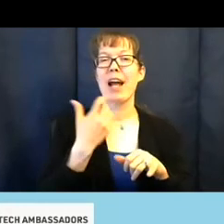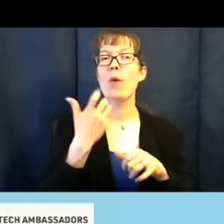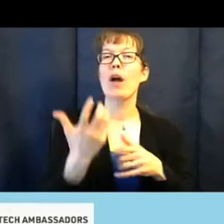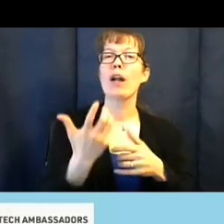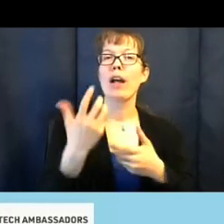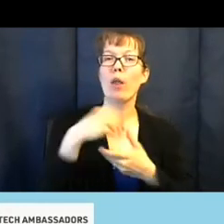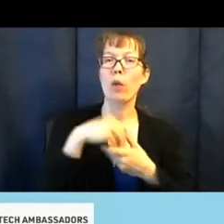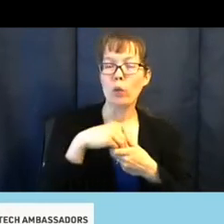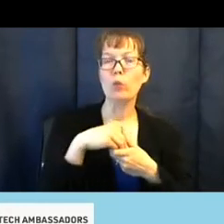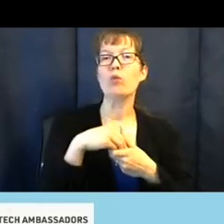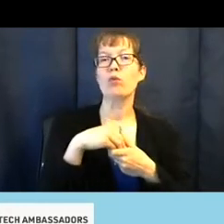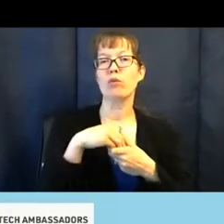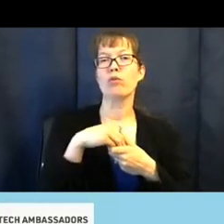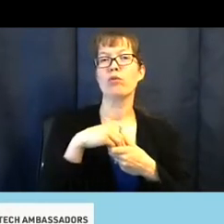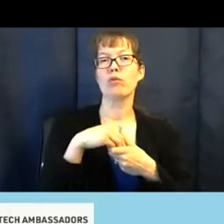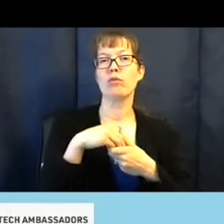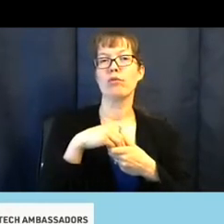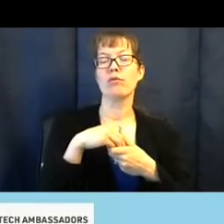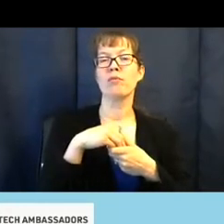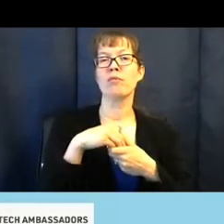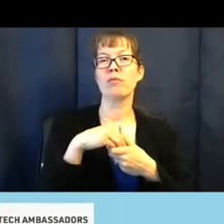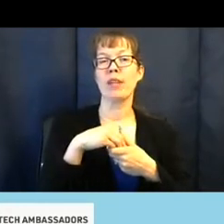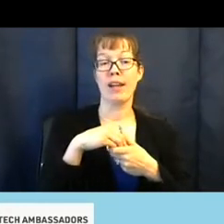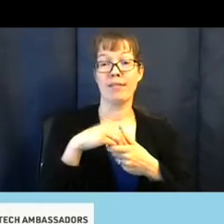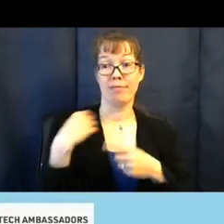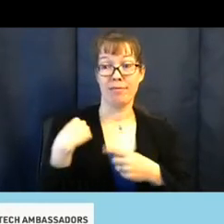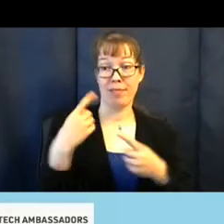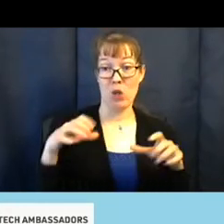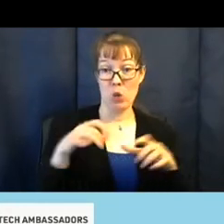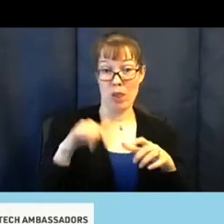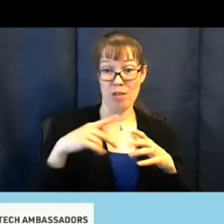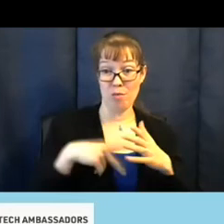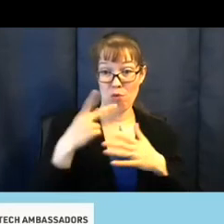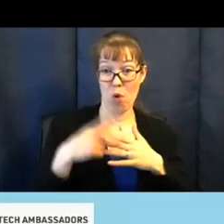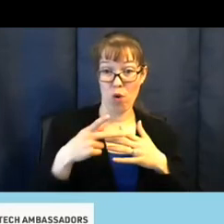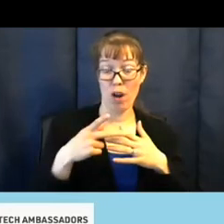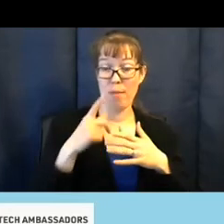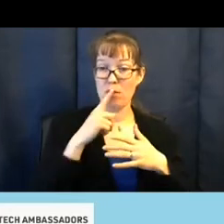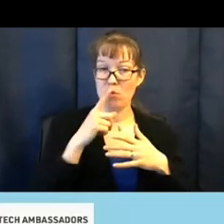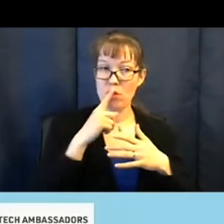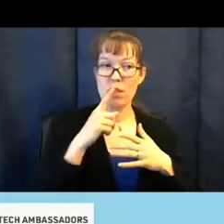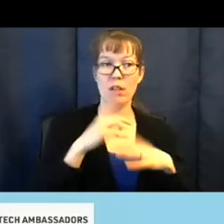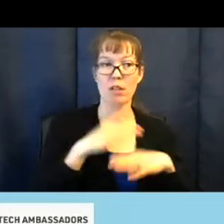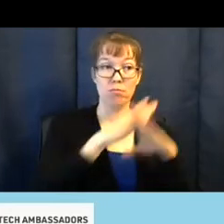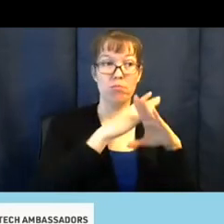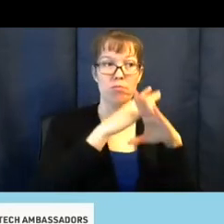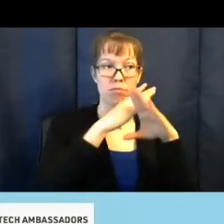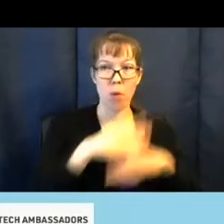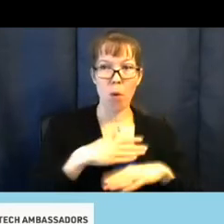doing this has opened a lot of doors for myself,